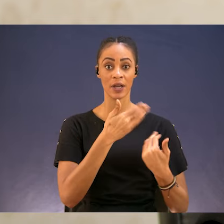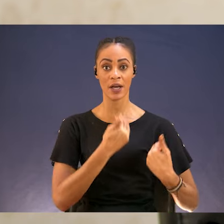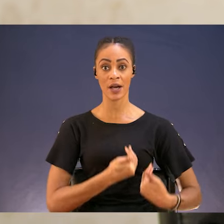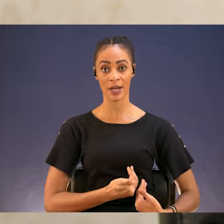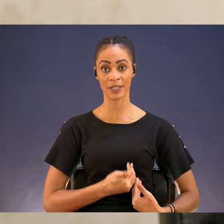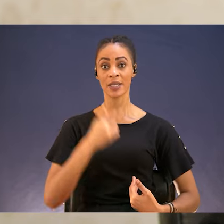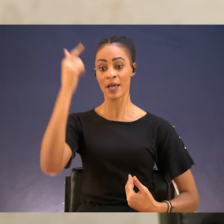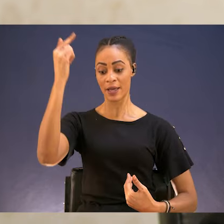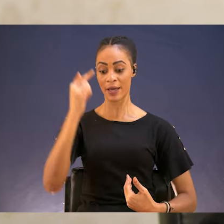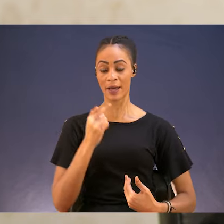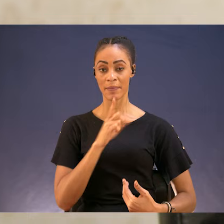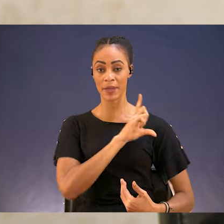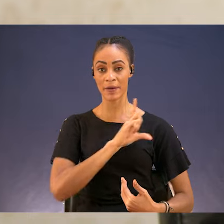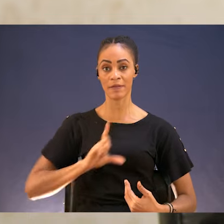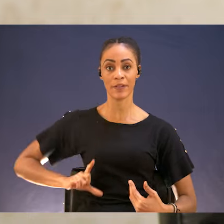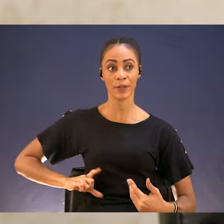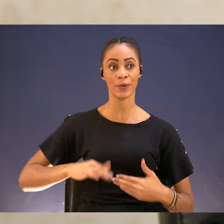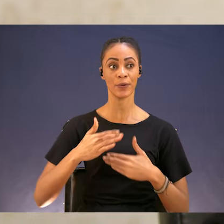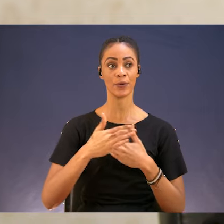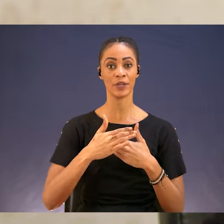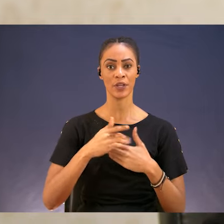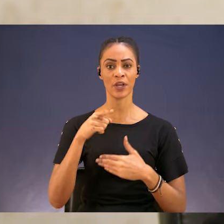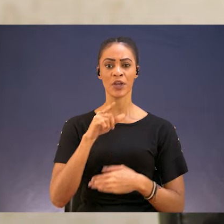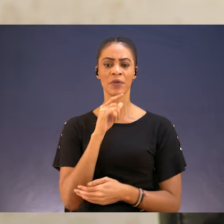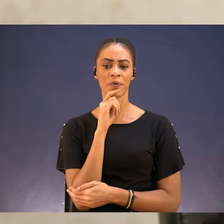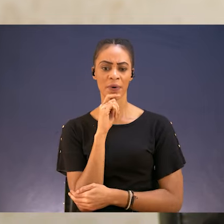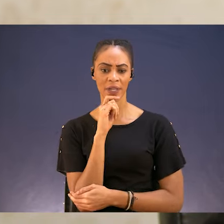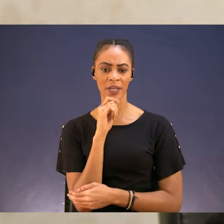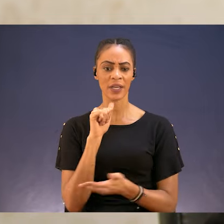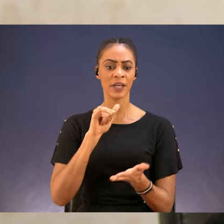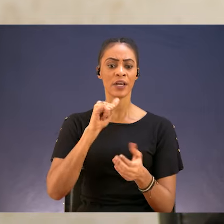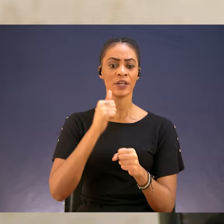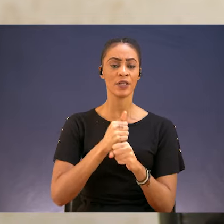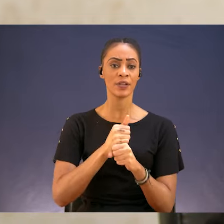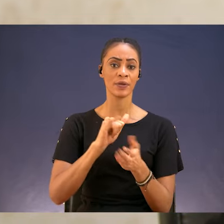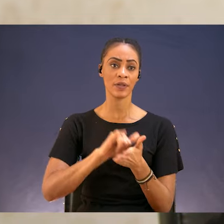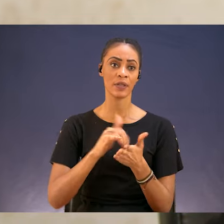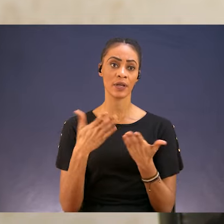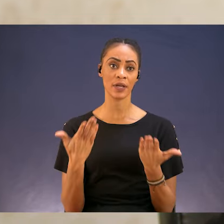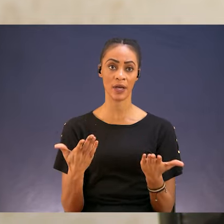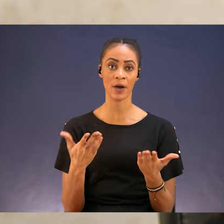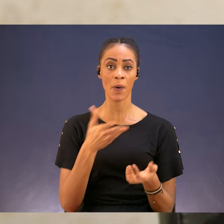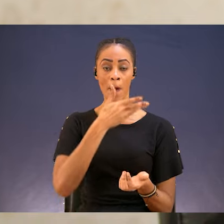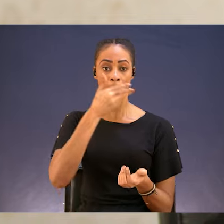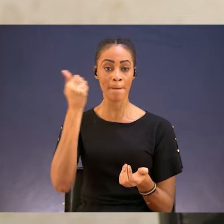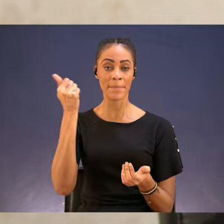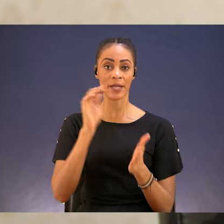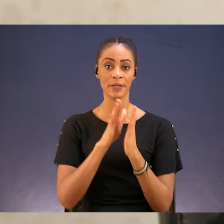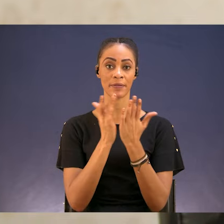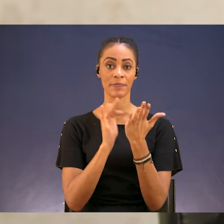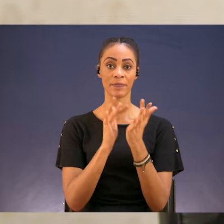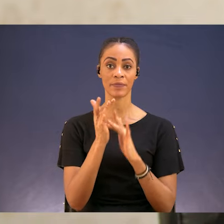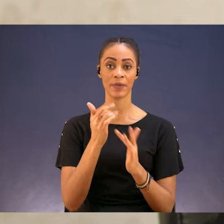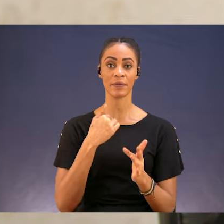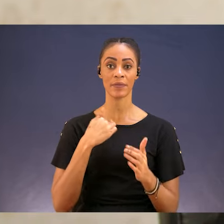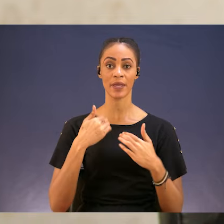of the Lord is near. And you may be wondering how can we do that? One of the best scriptures